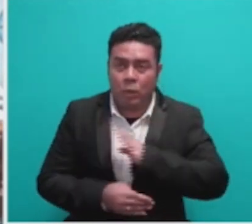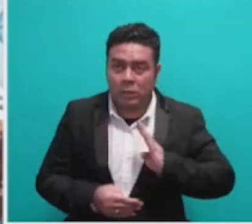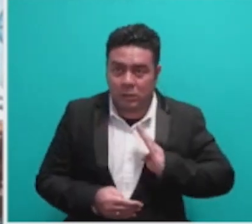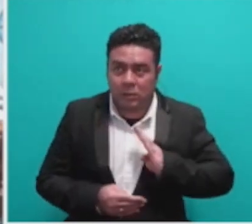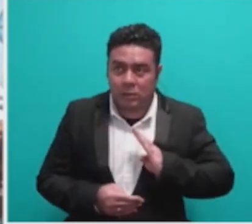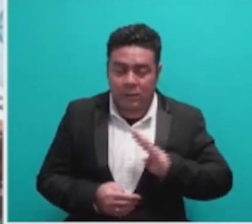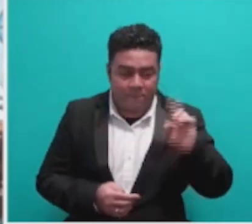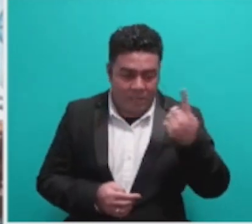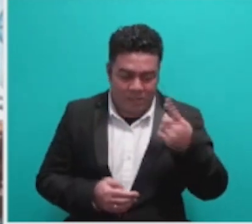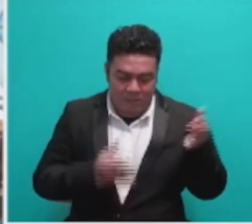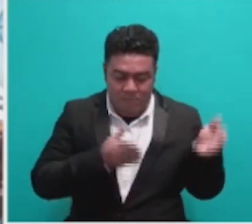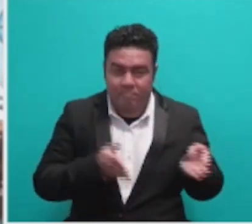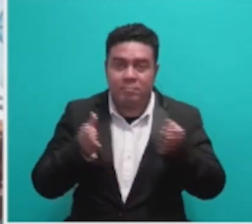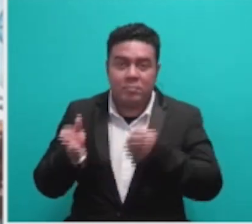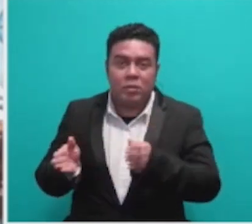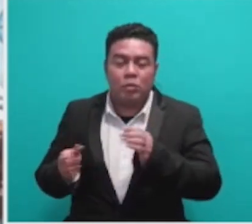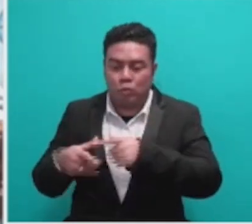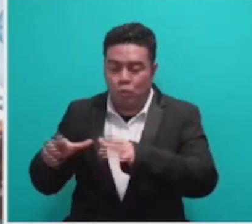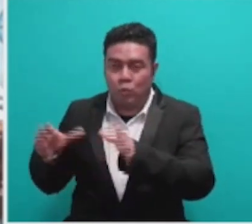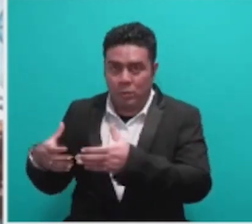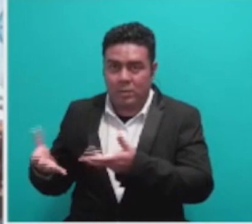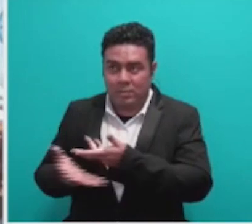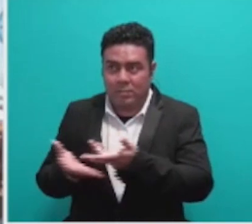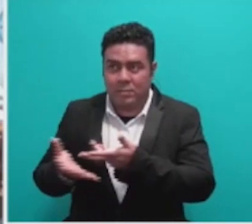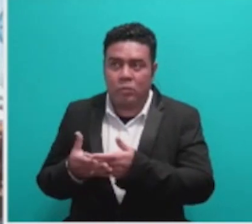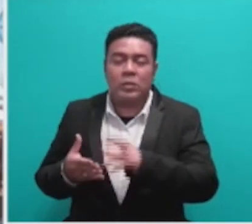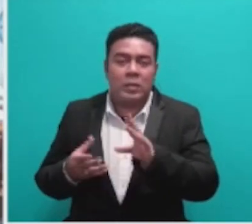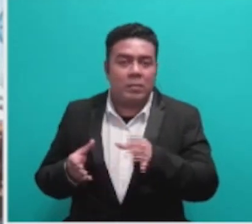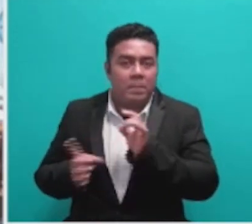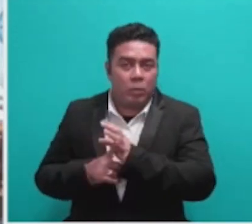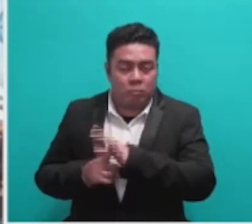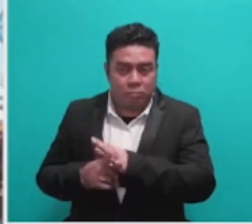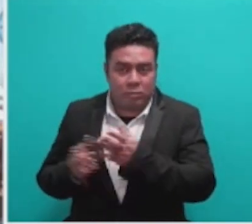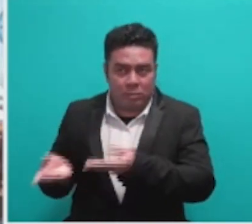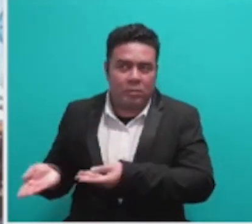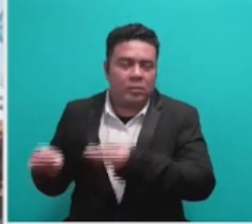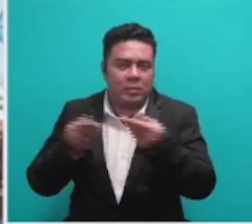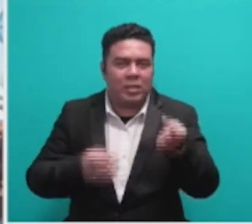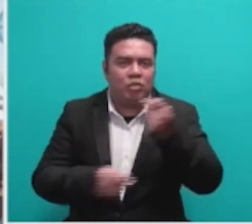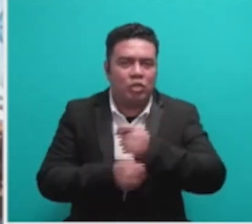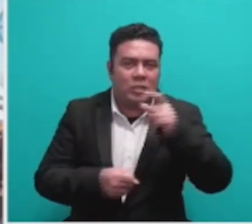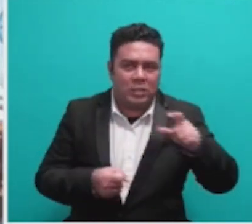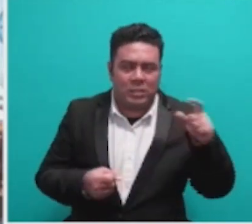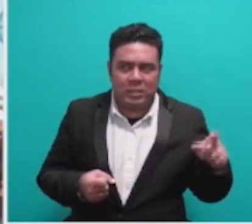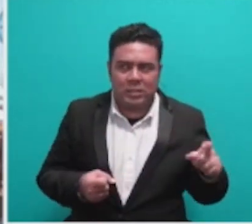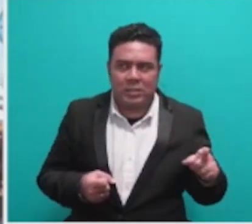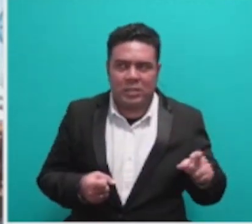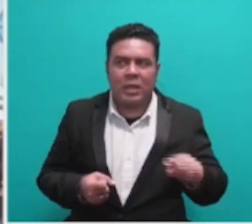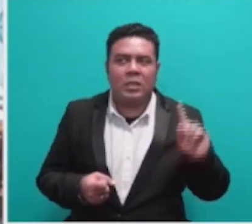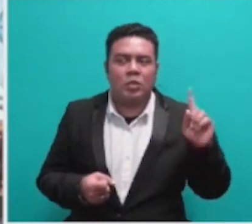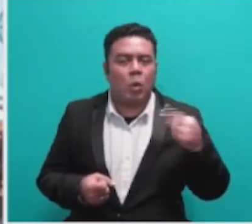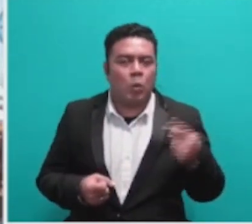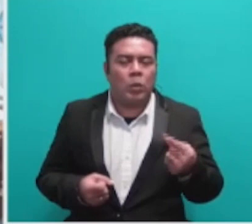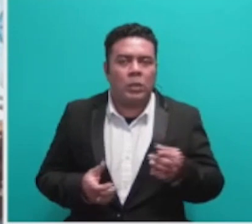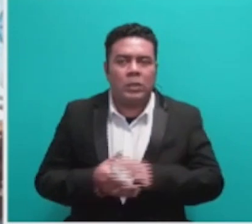It refers to Cabinet. Then if you see something that is relevant, that will go to the GCC. This is only an interim